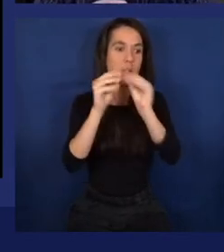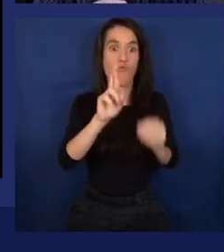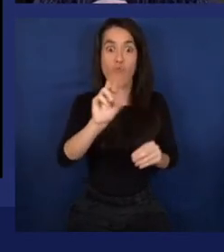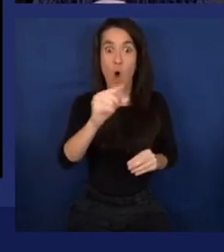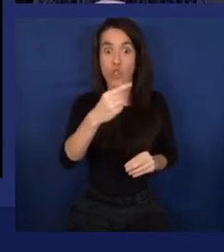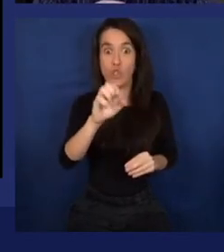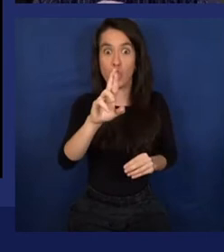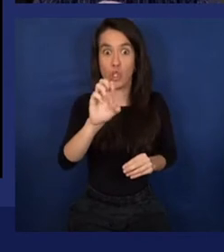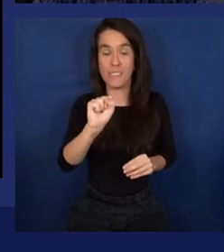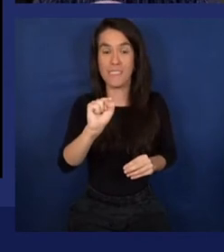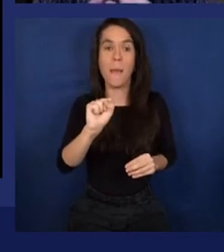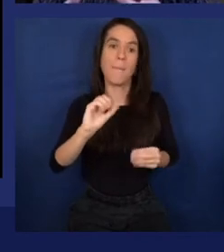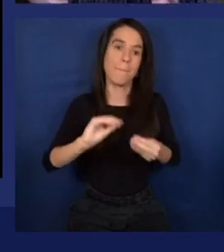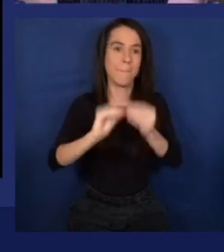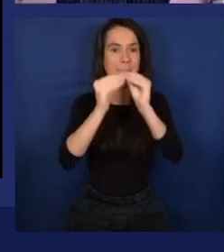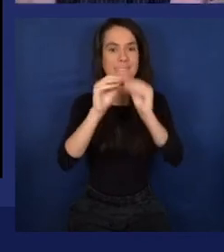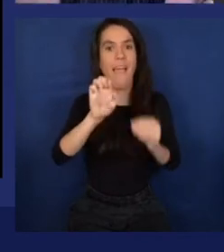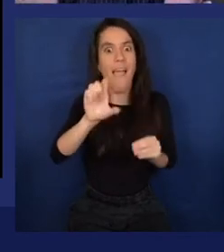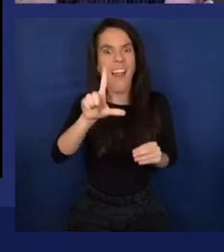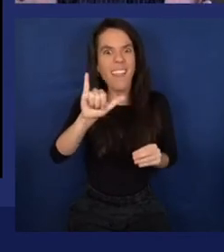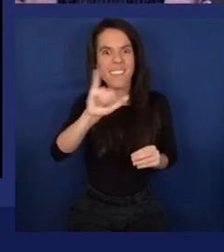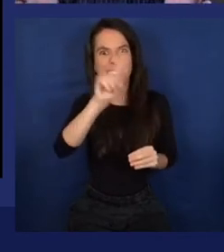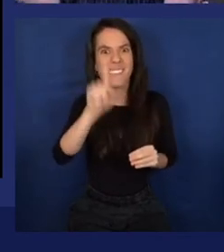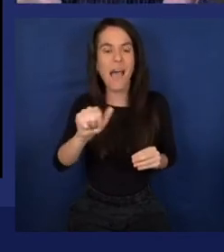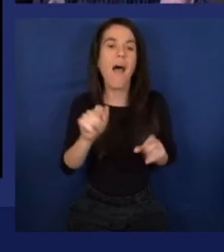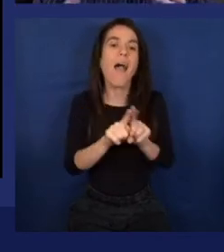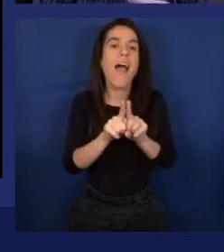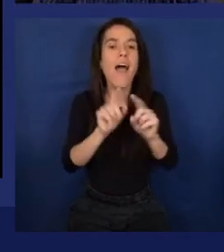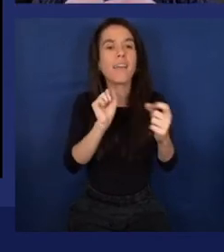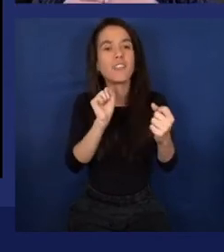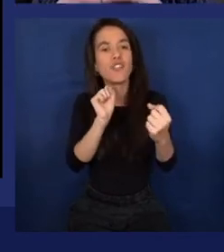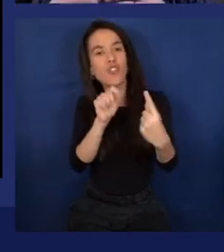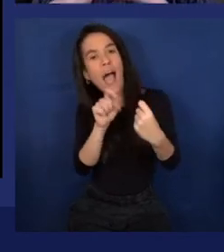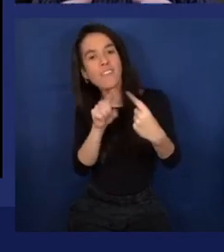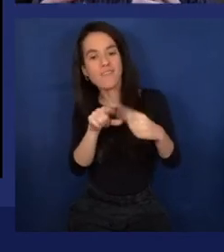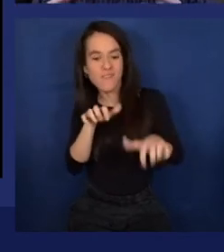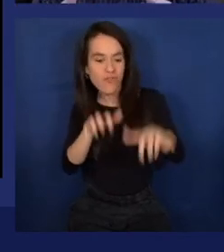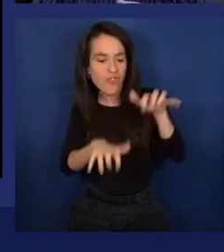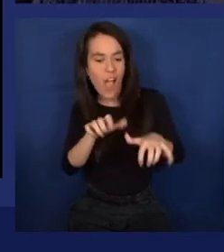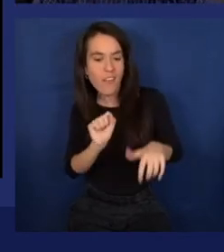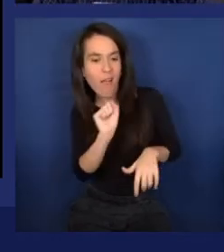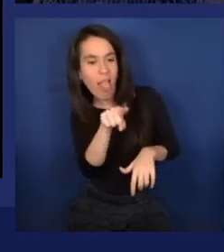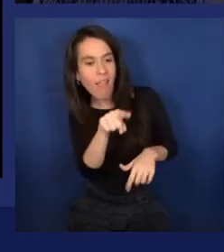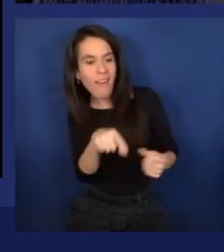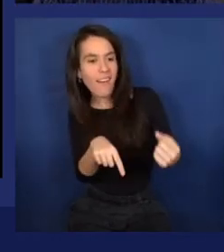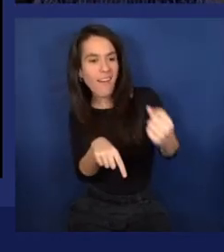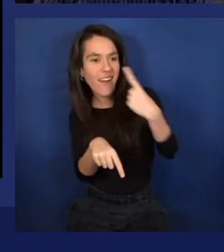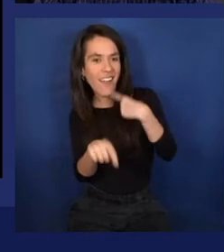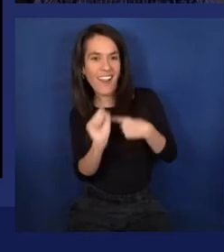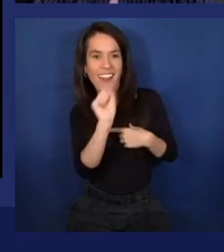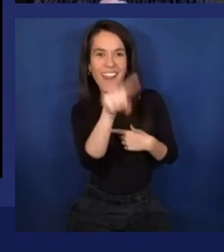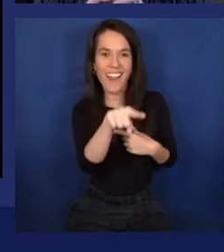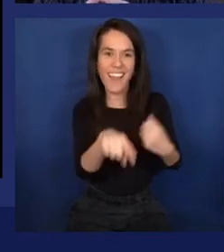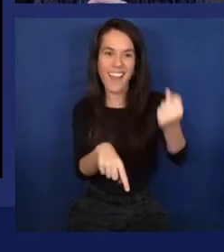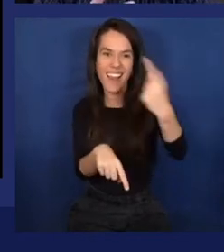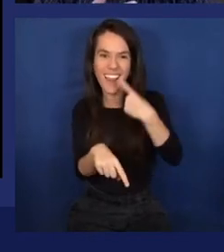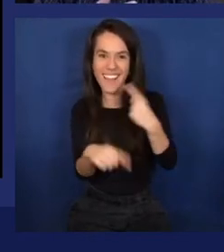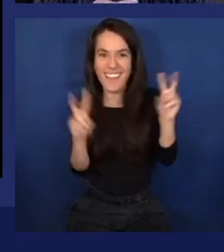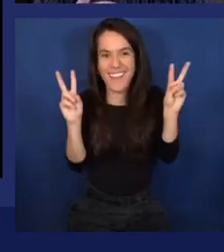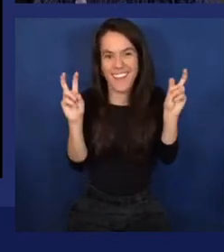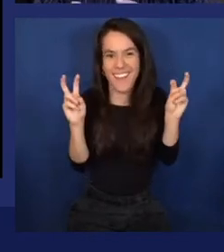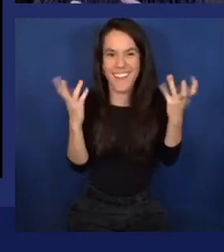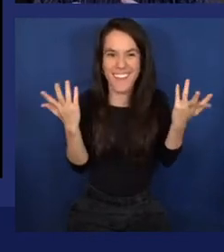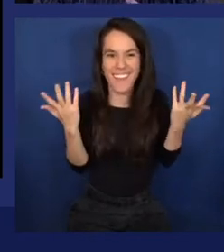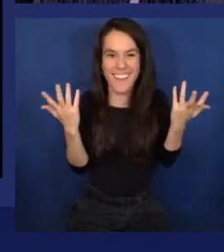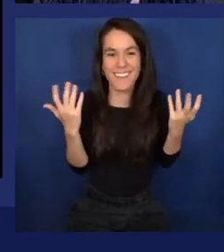the first chat bot, and it was invented even before I was born. What it was actually doing was simulating what was called Rogerian psychotherapy.